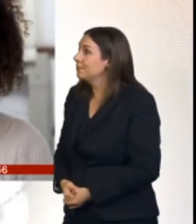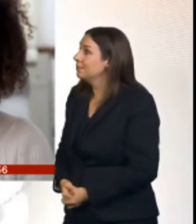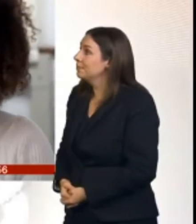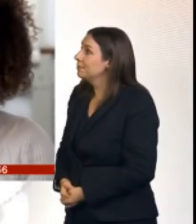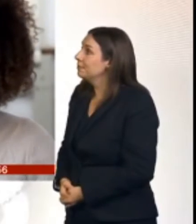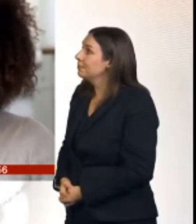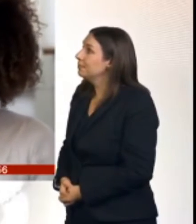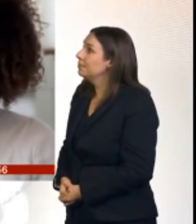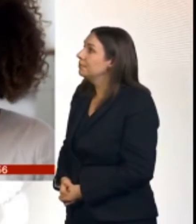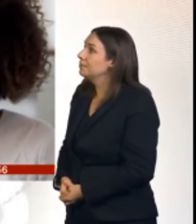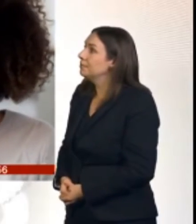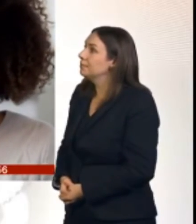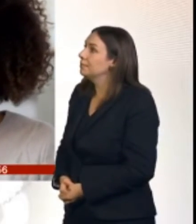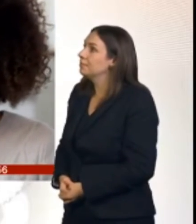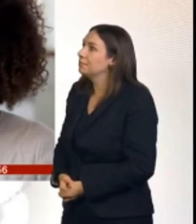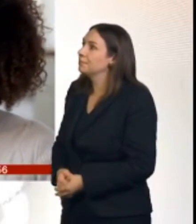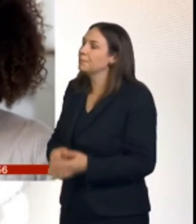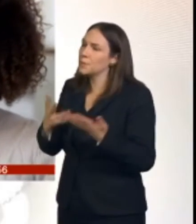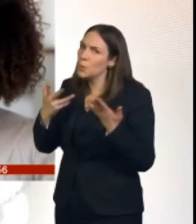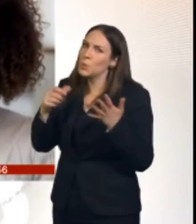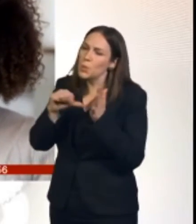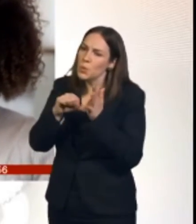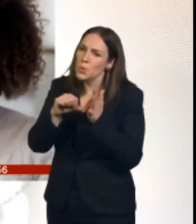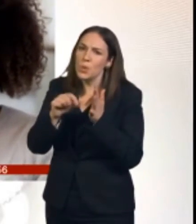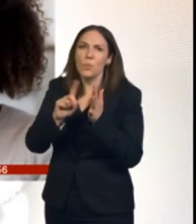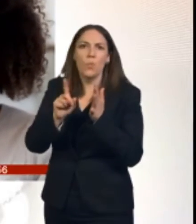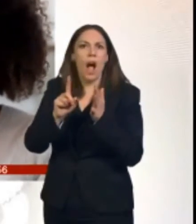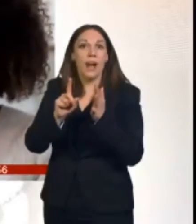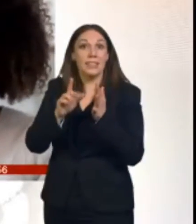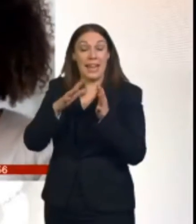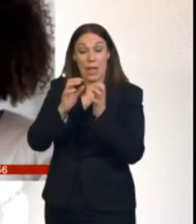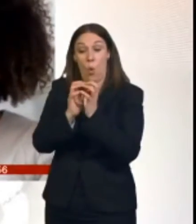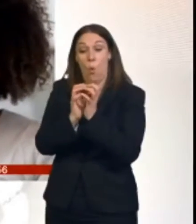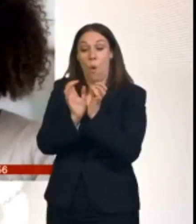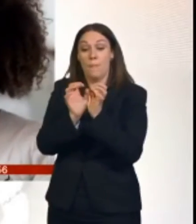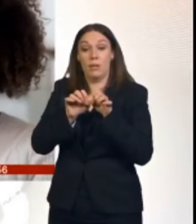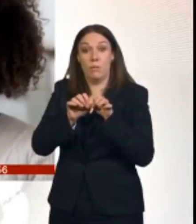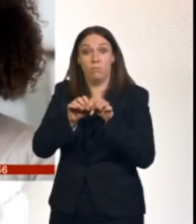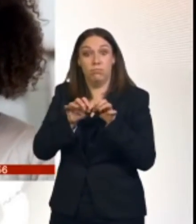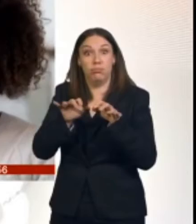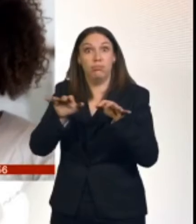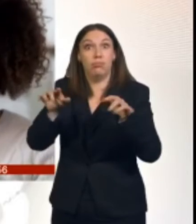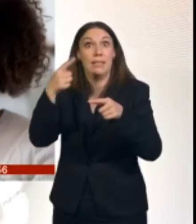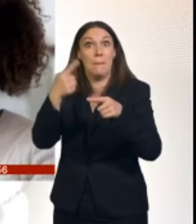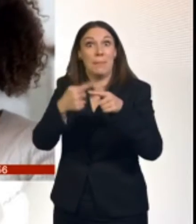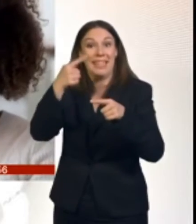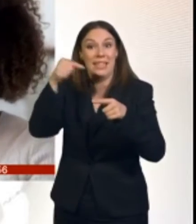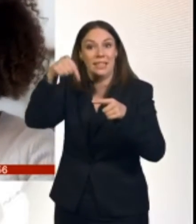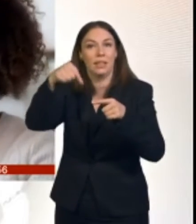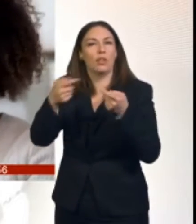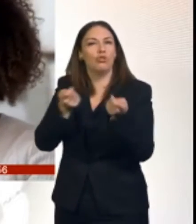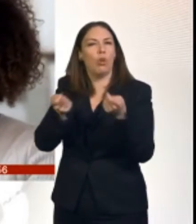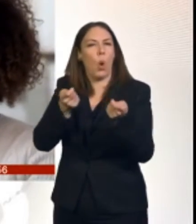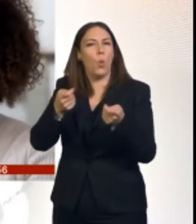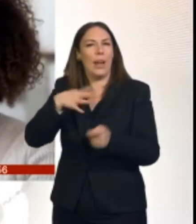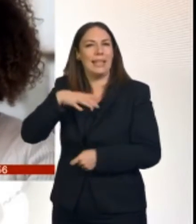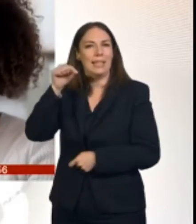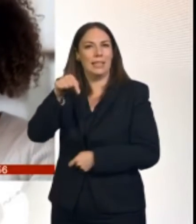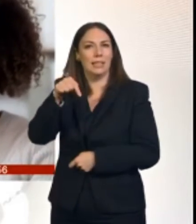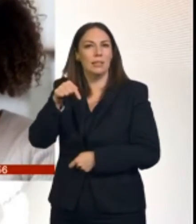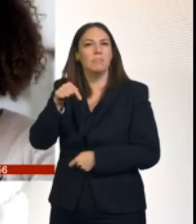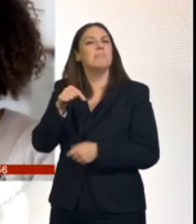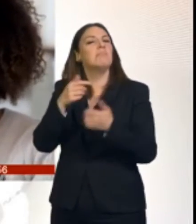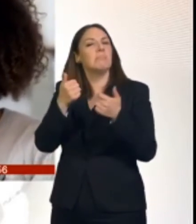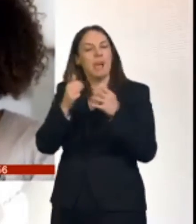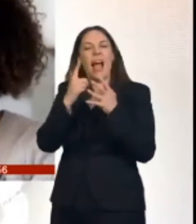controlling the flow rates. So I can precisely control the size of this tiny shell that I'm doing,